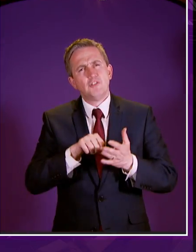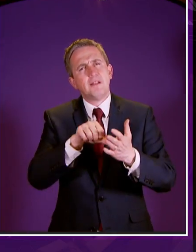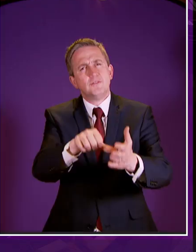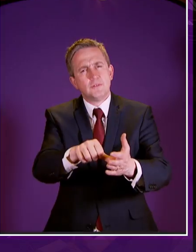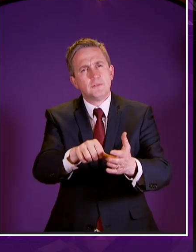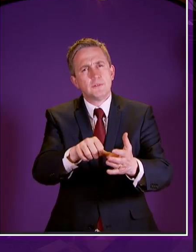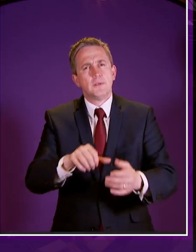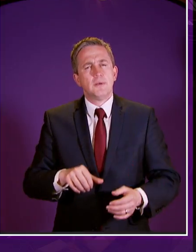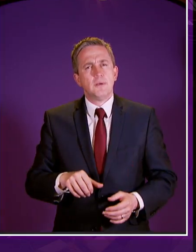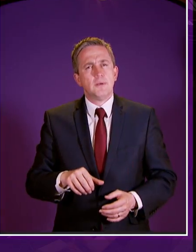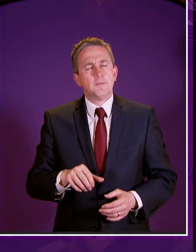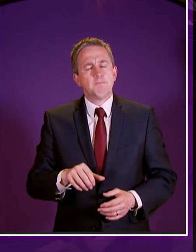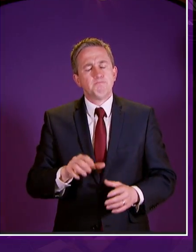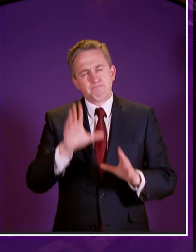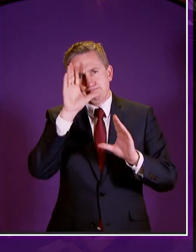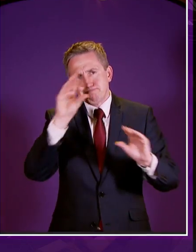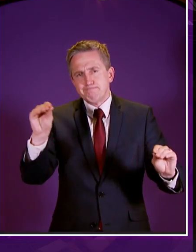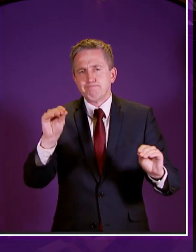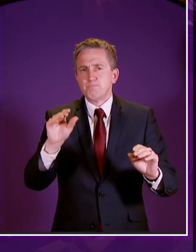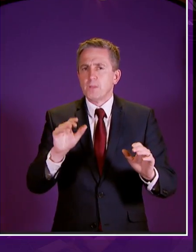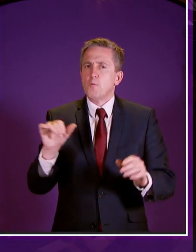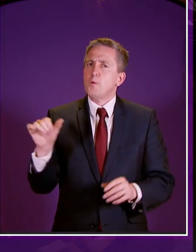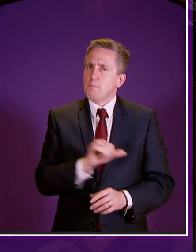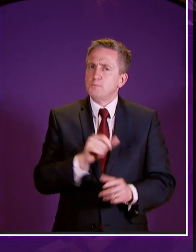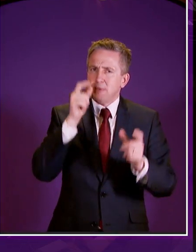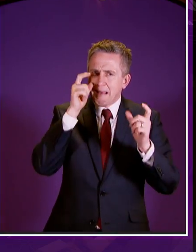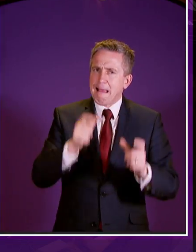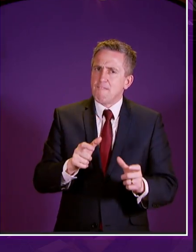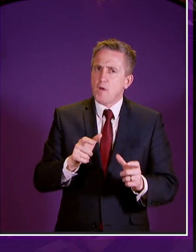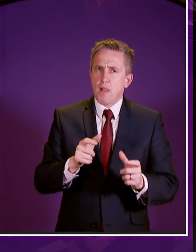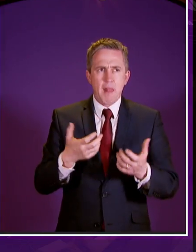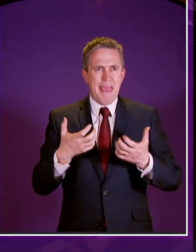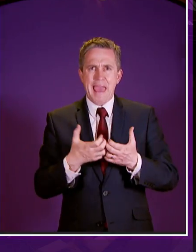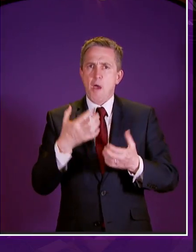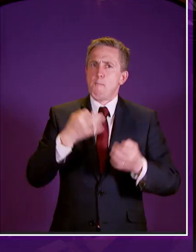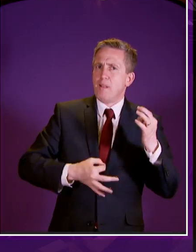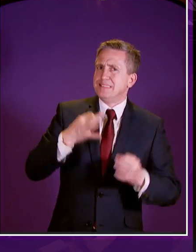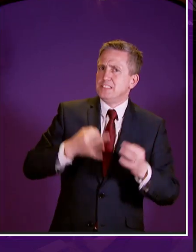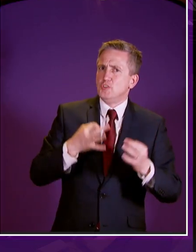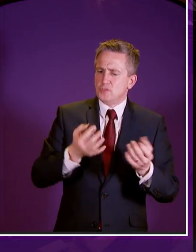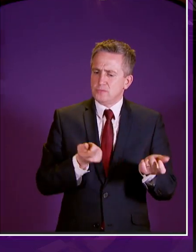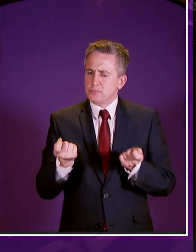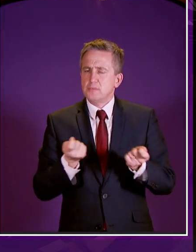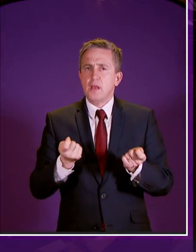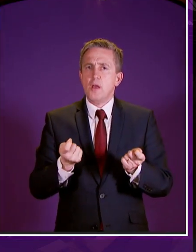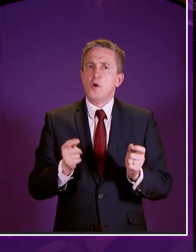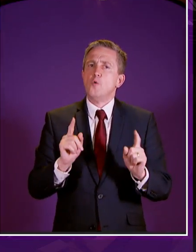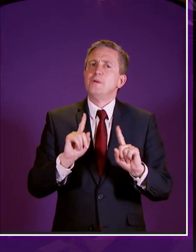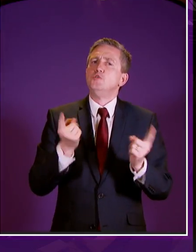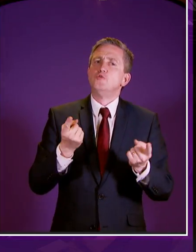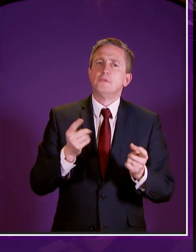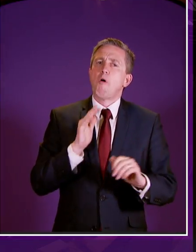think we have to be careful in the language that we use that we do not over promise